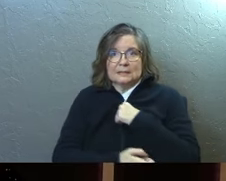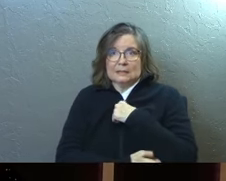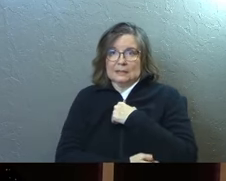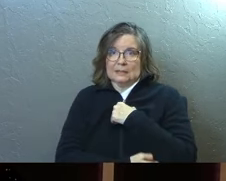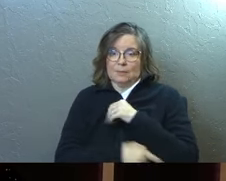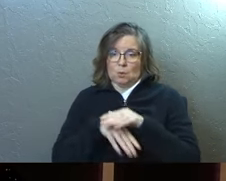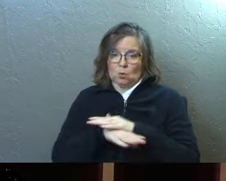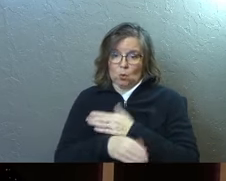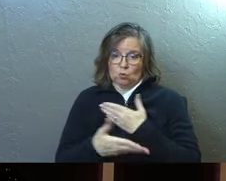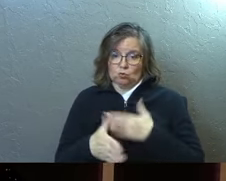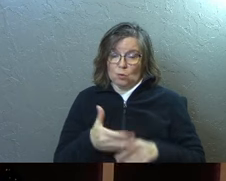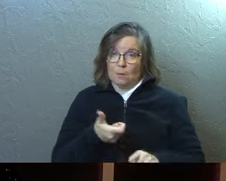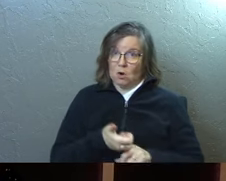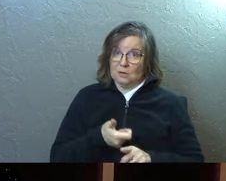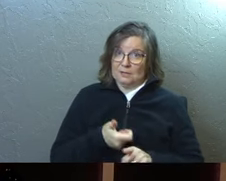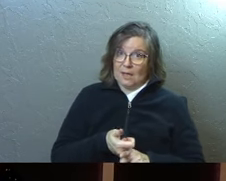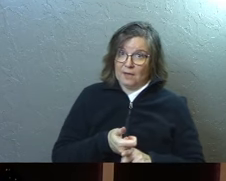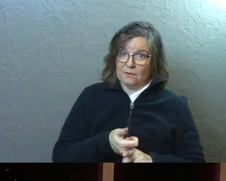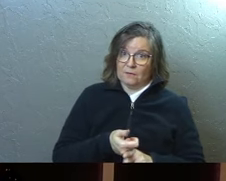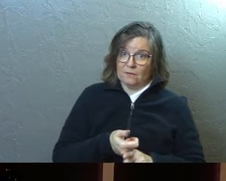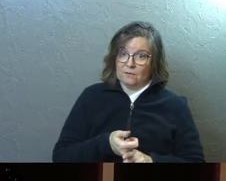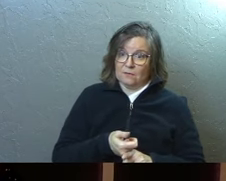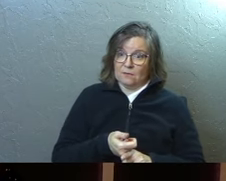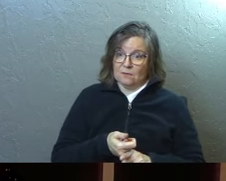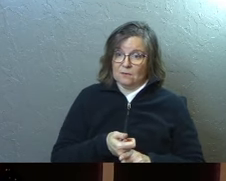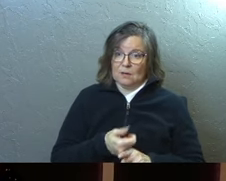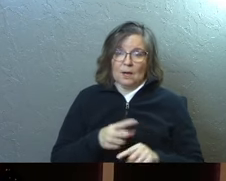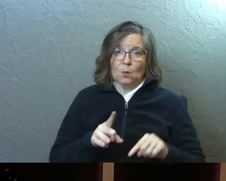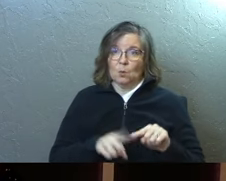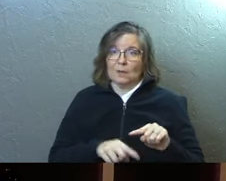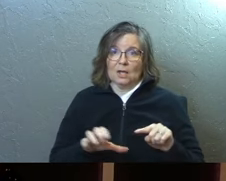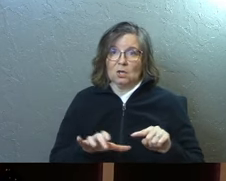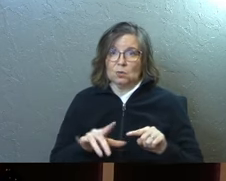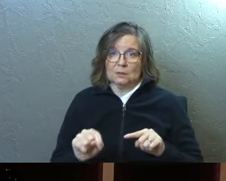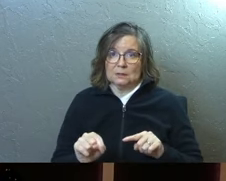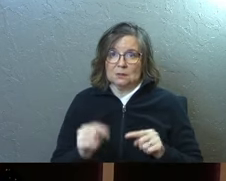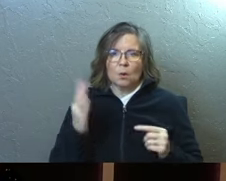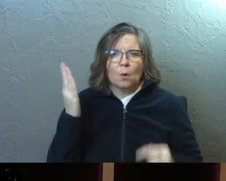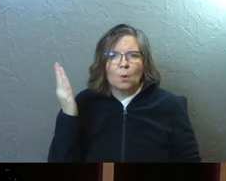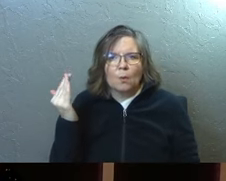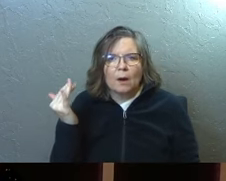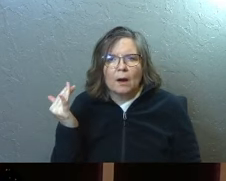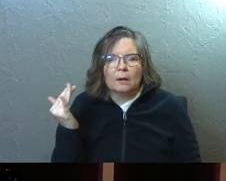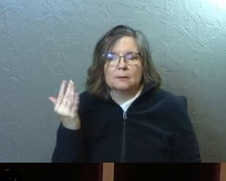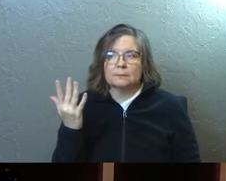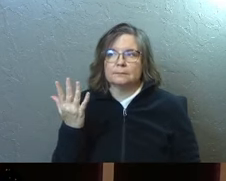to go into a room ourselves, and we can't do it. Why?